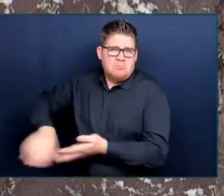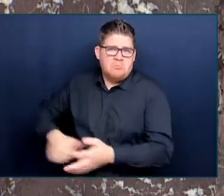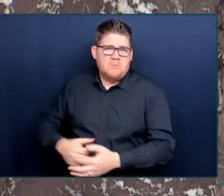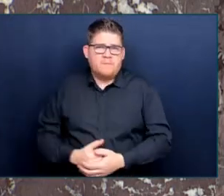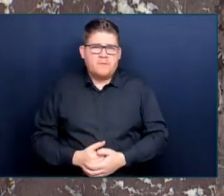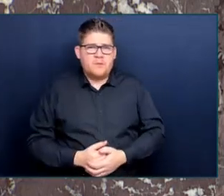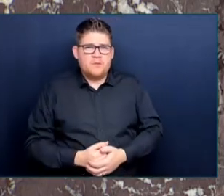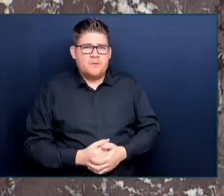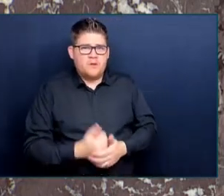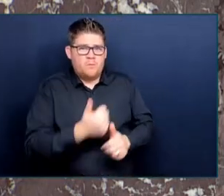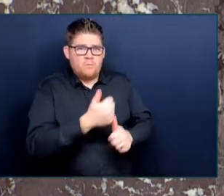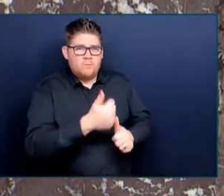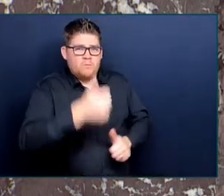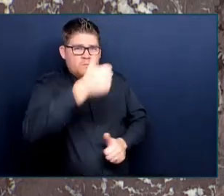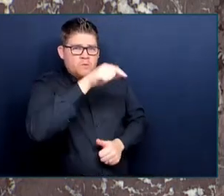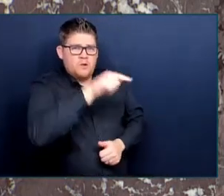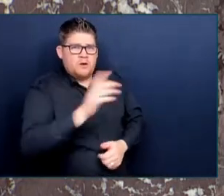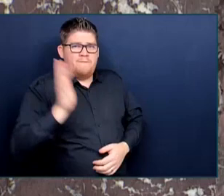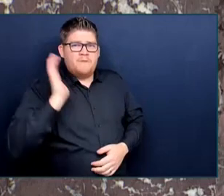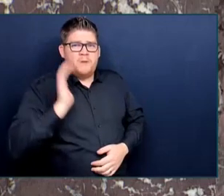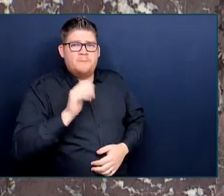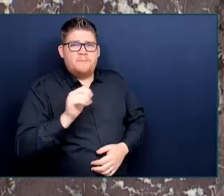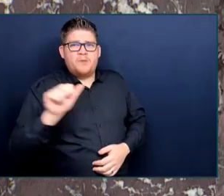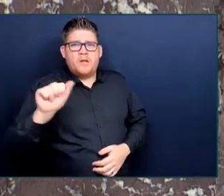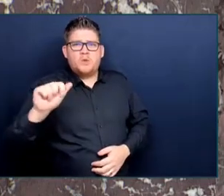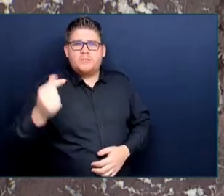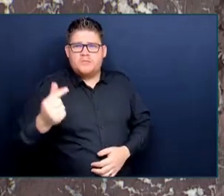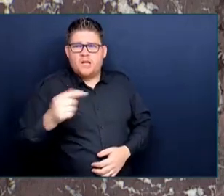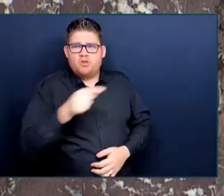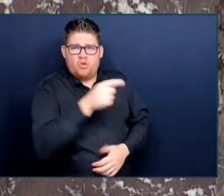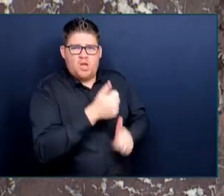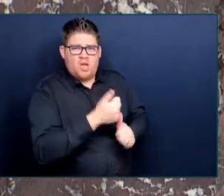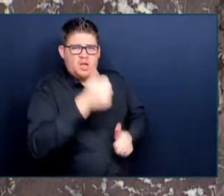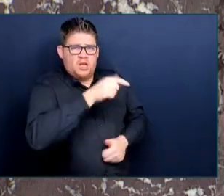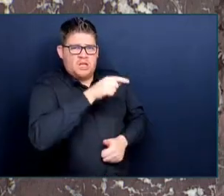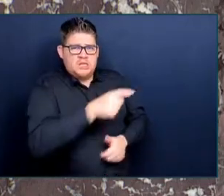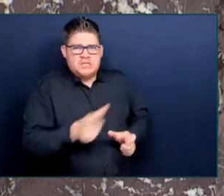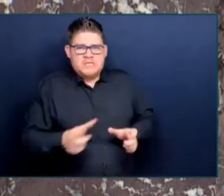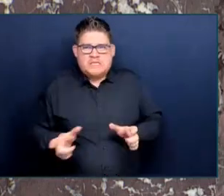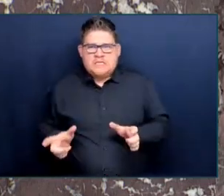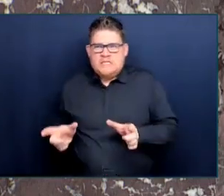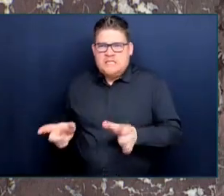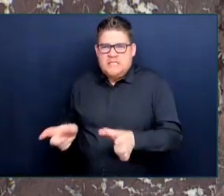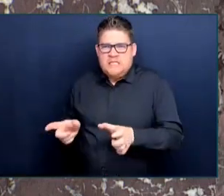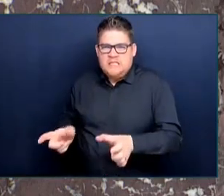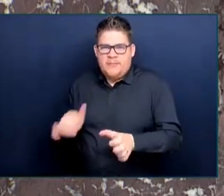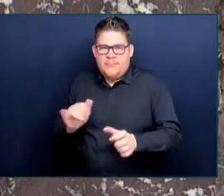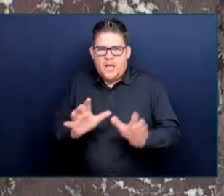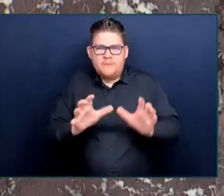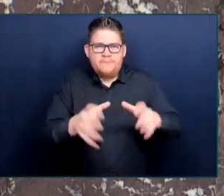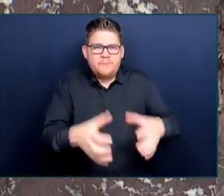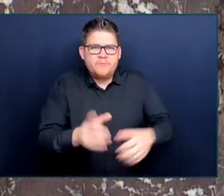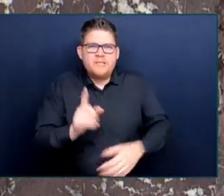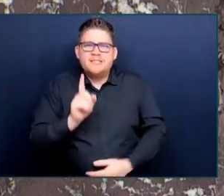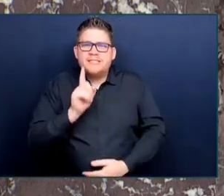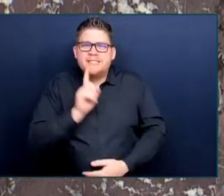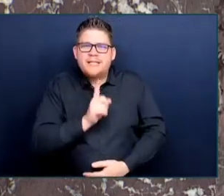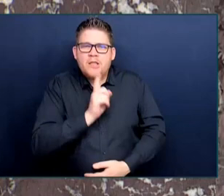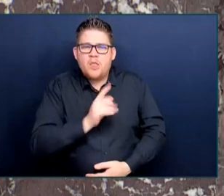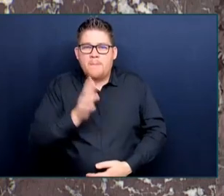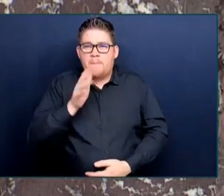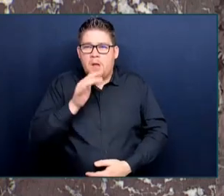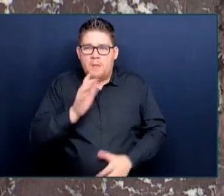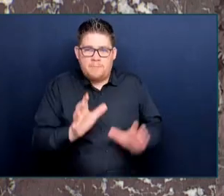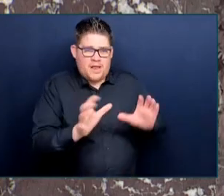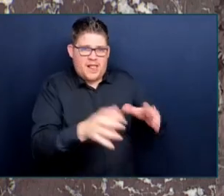up roadblocks to quash a case launched by the Single Mothers Alliance in 2017. Last year, the Premier even directed